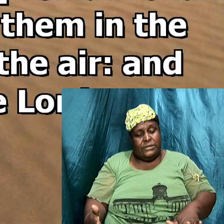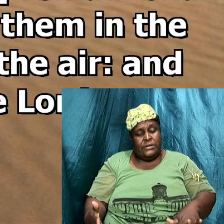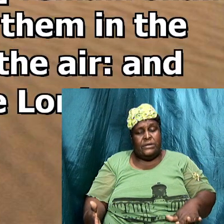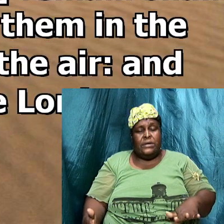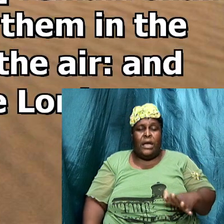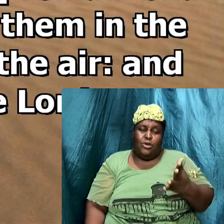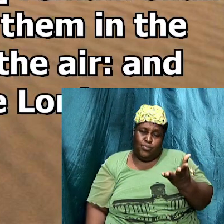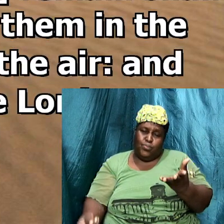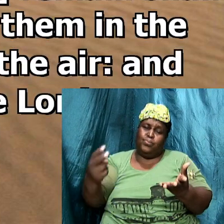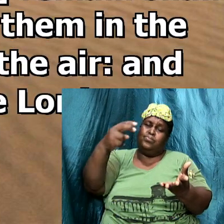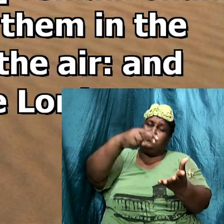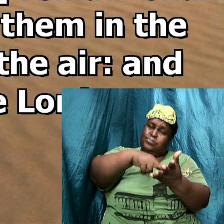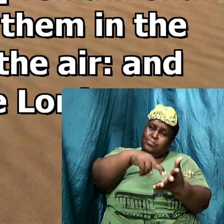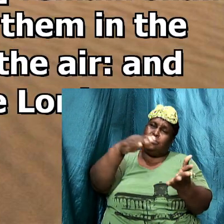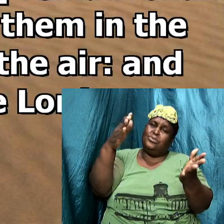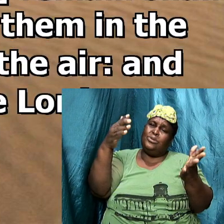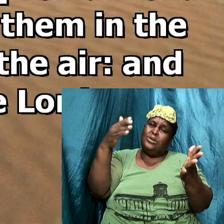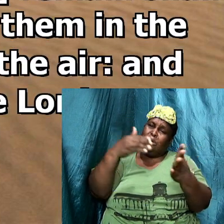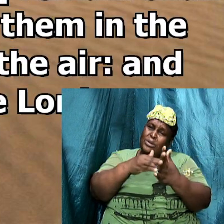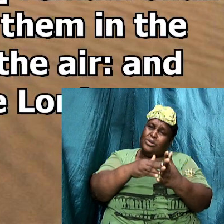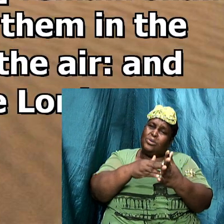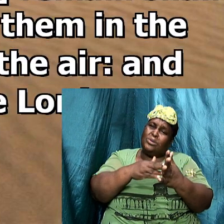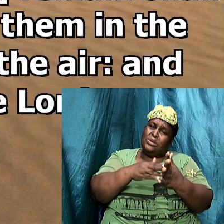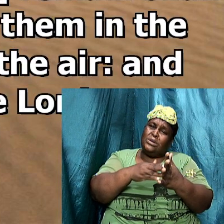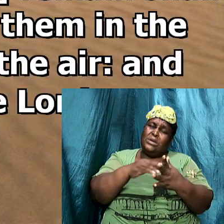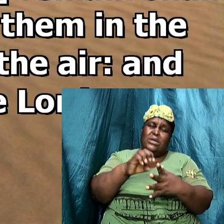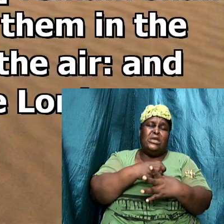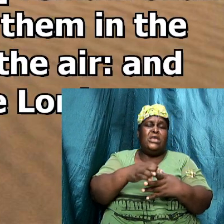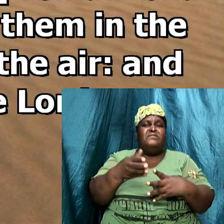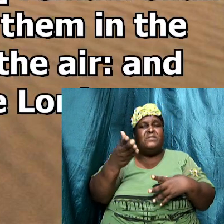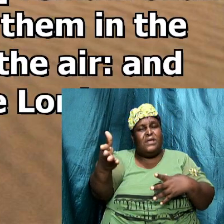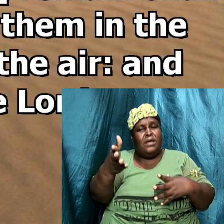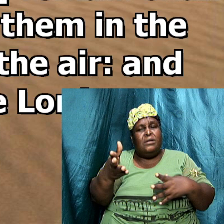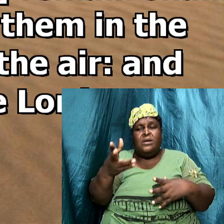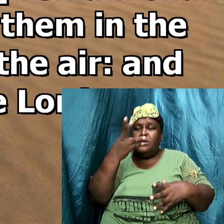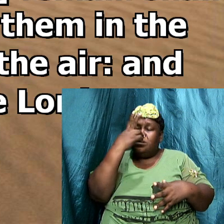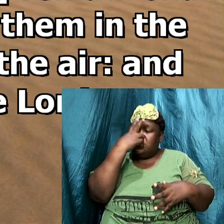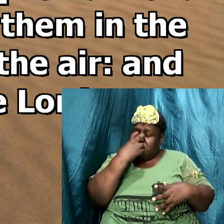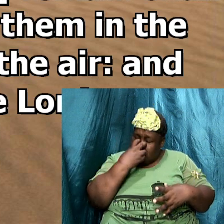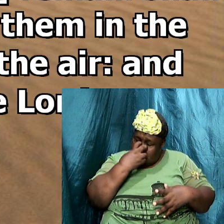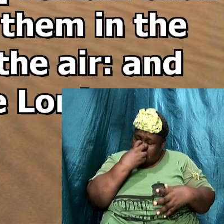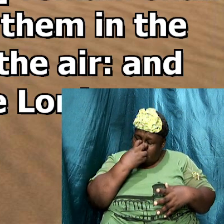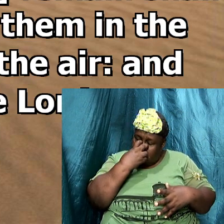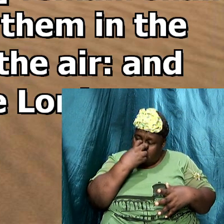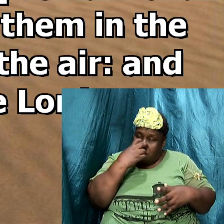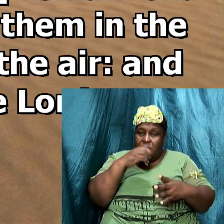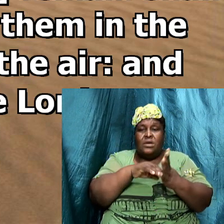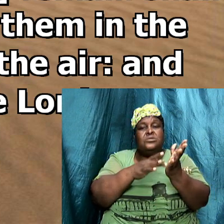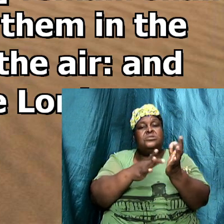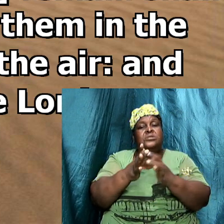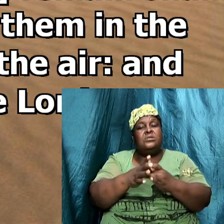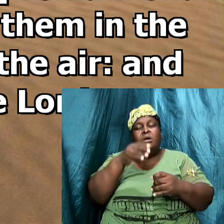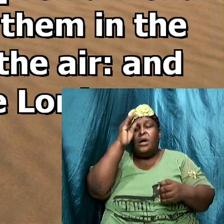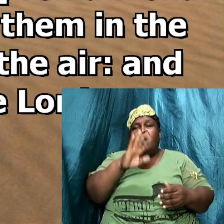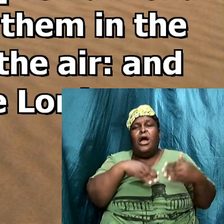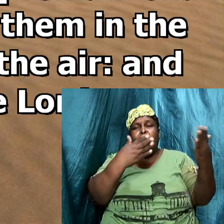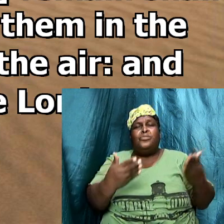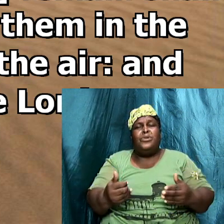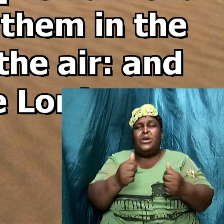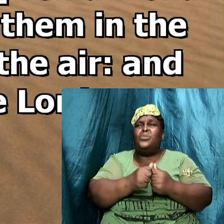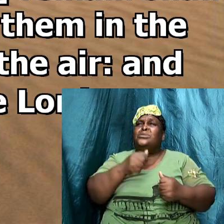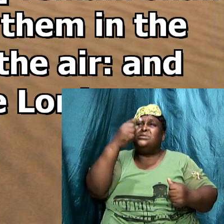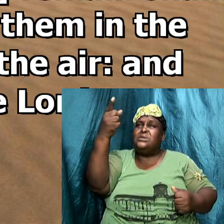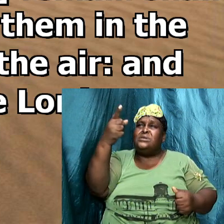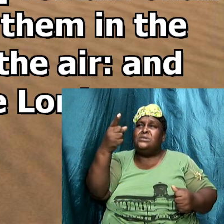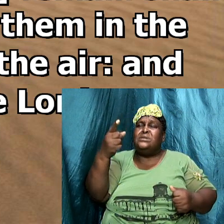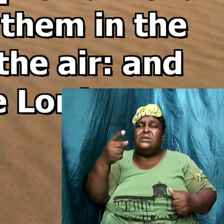and rose again even so them which also sleep in Jesus will God bring with him for this we